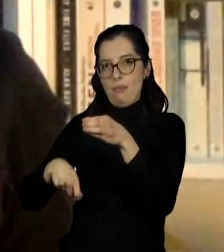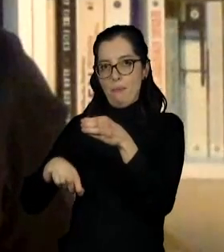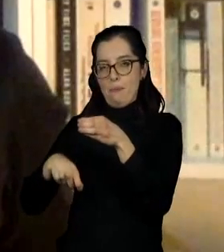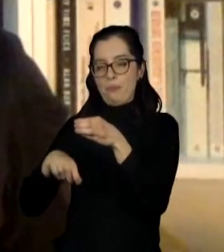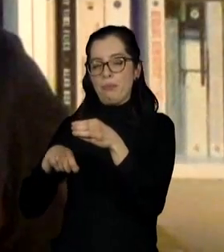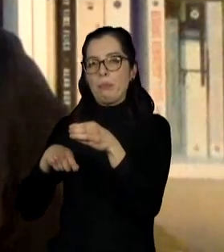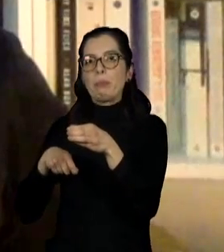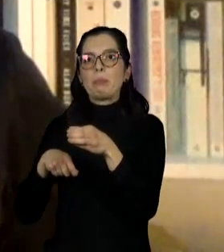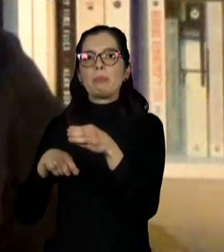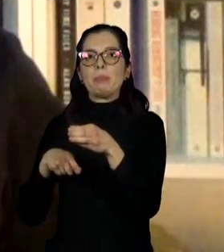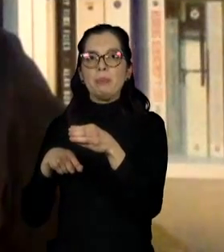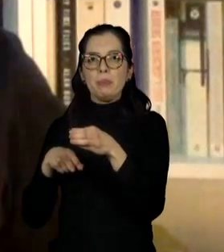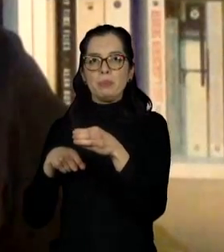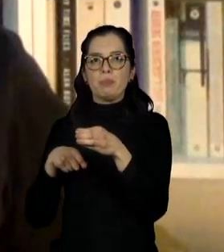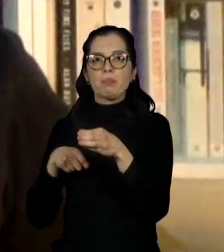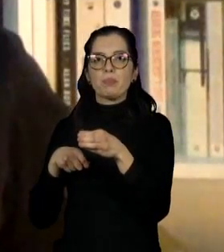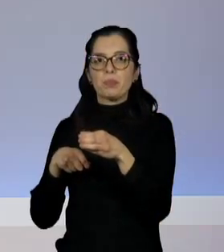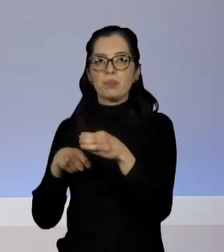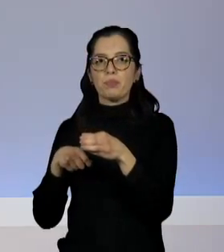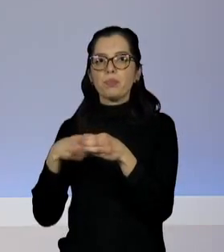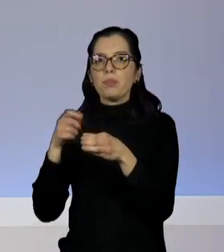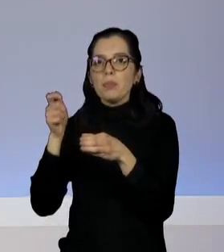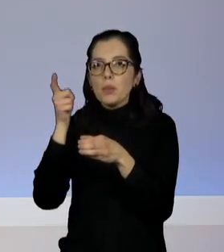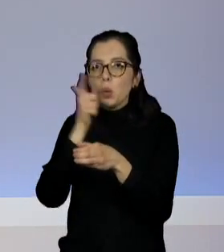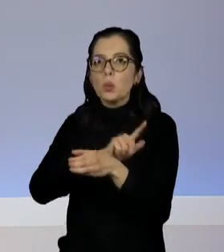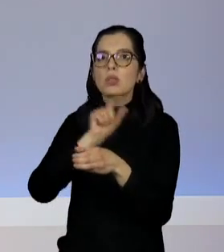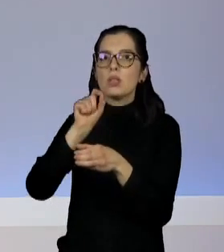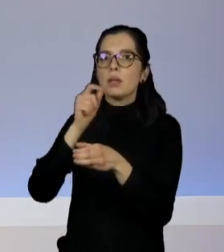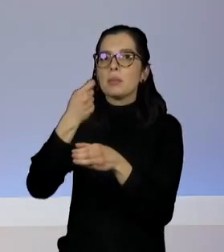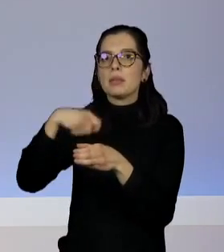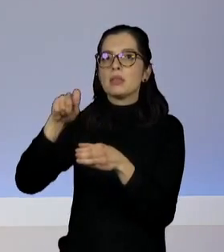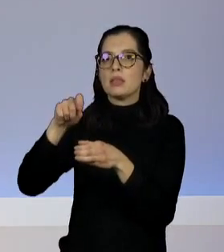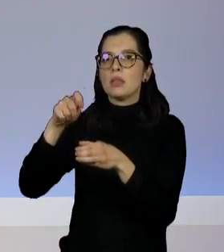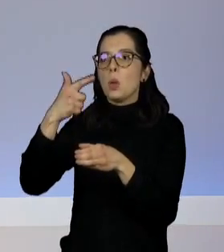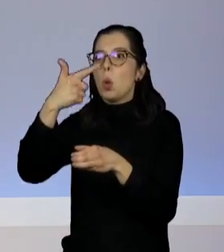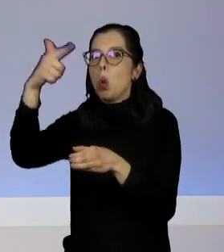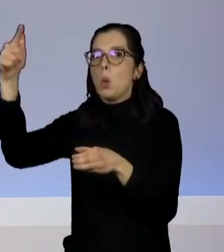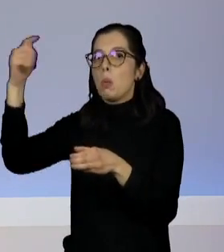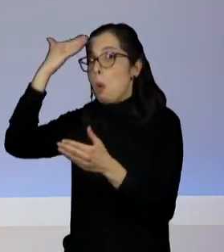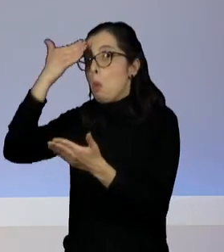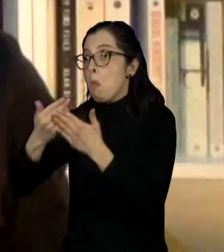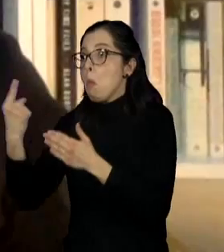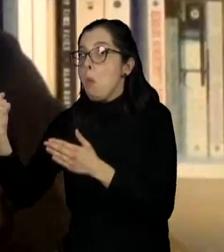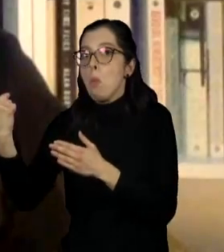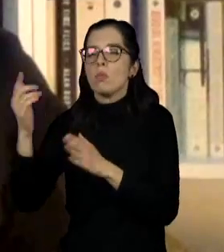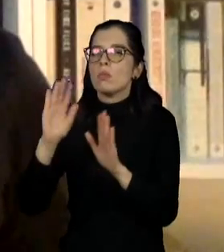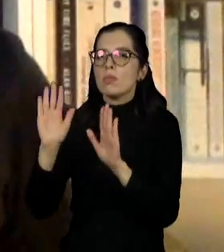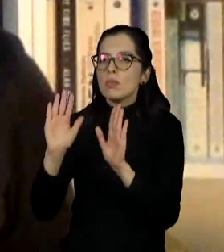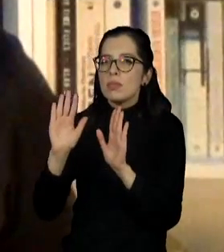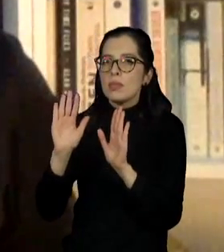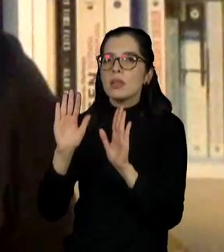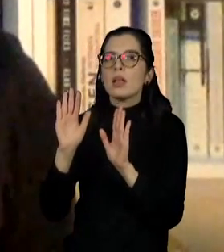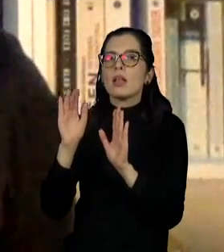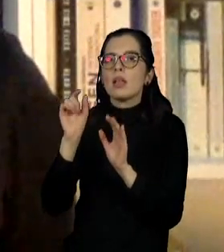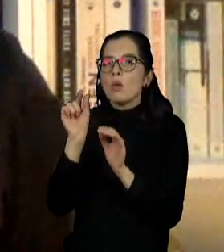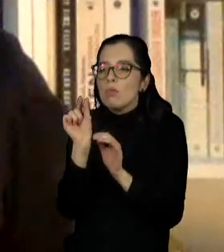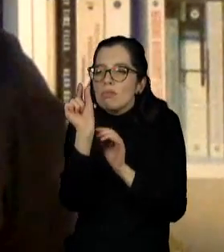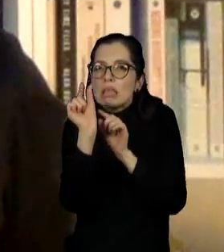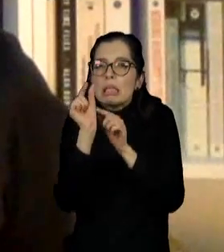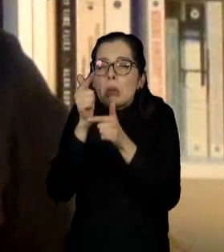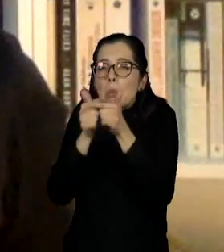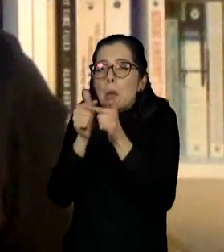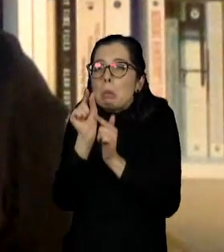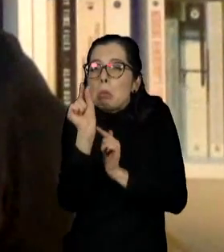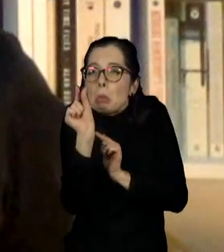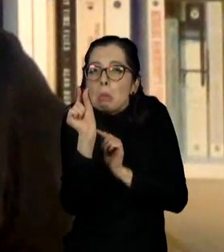distributed in its production so that they wouldn't be reliant on a single pipeline or a single choke point